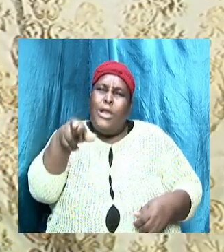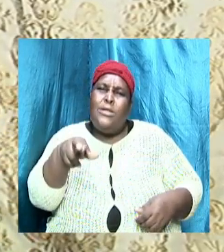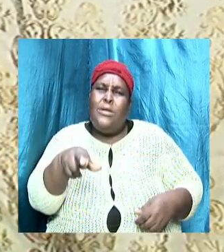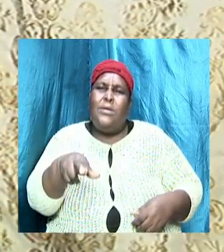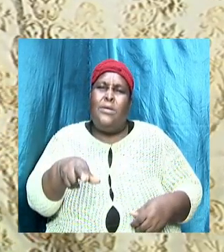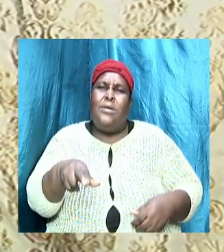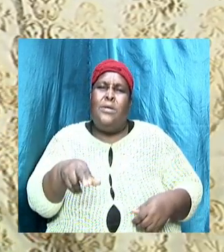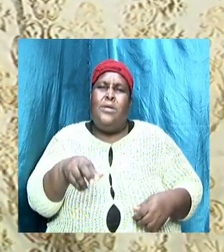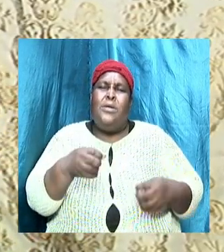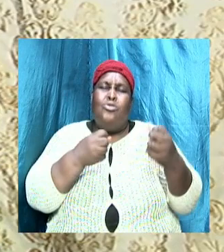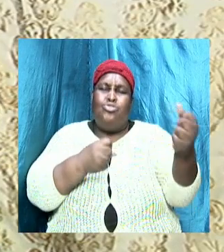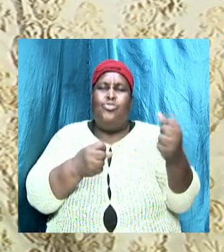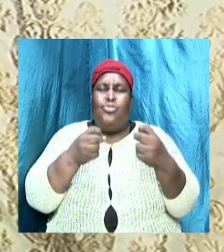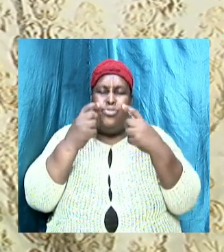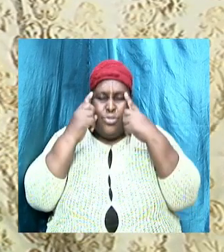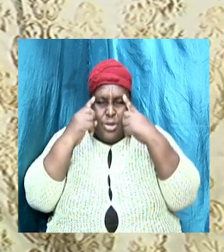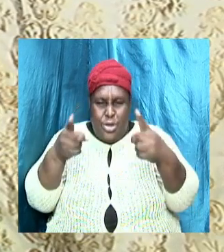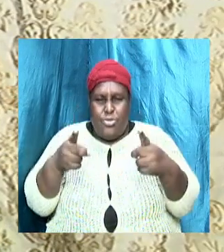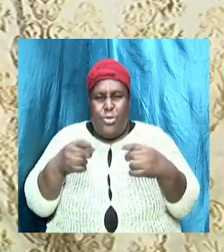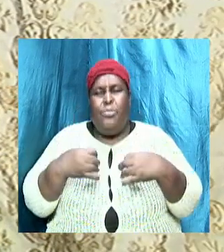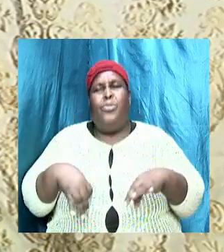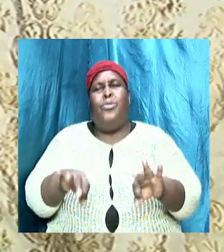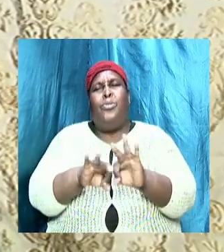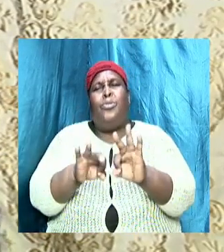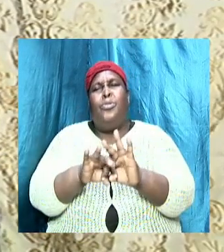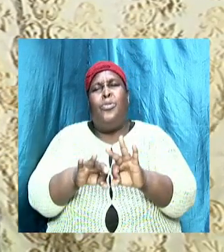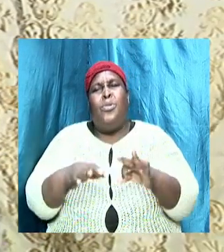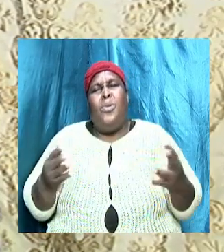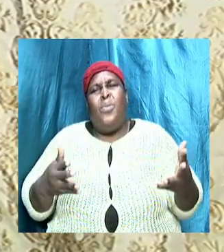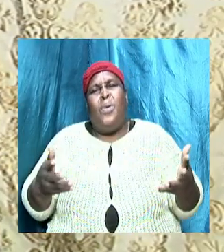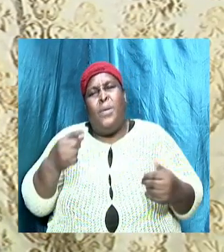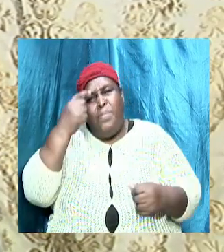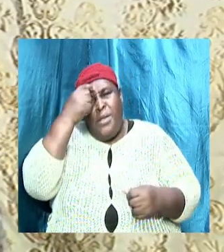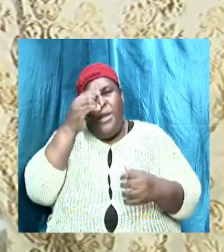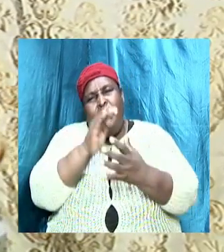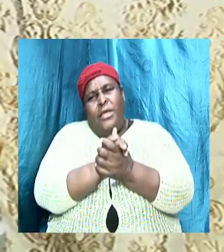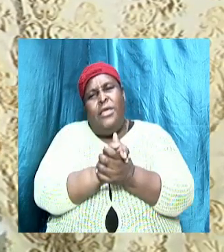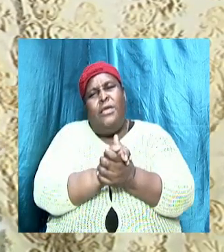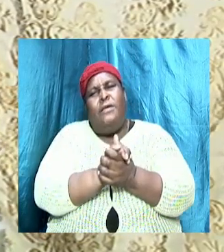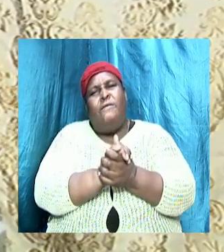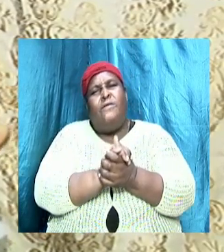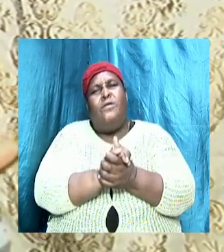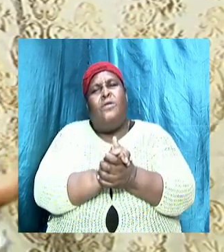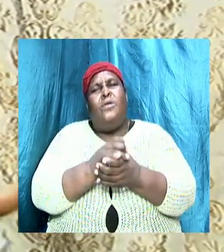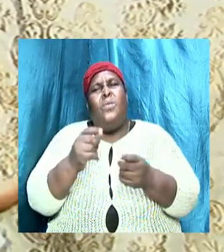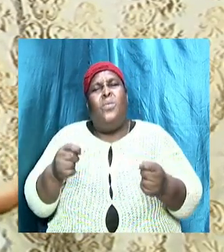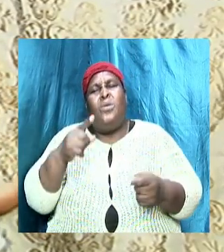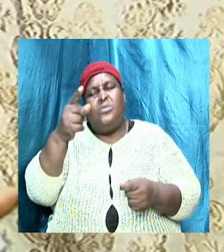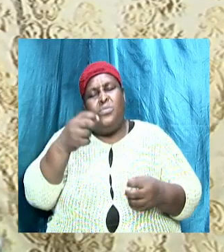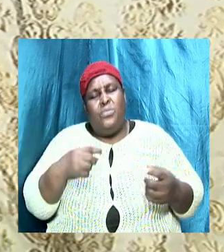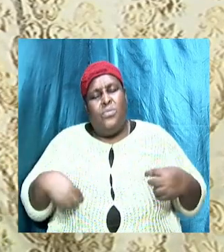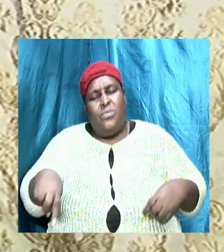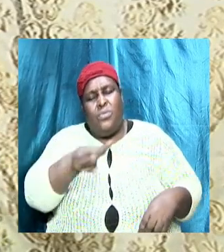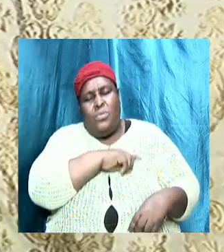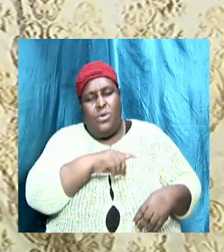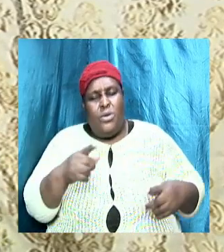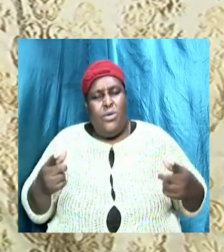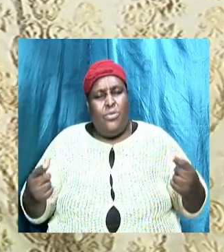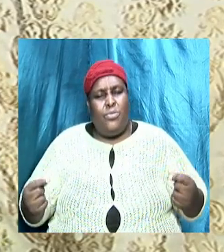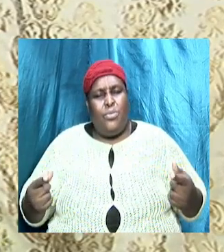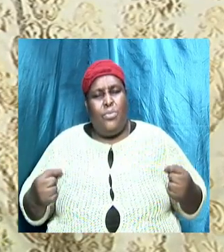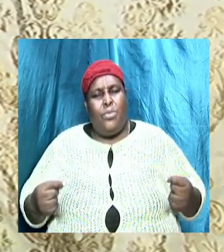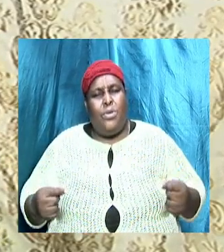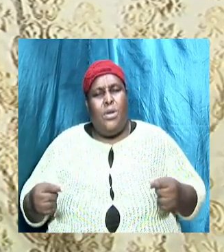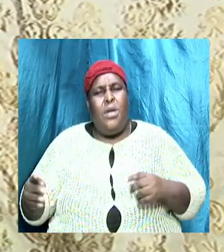then important because what we believe affects what we do behavior